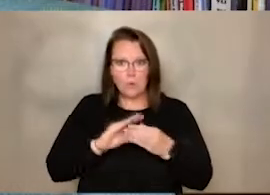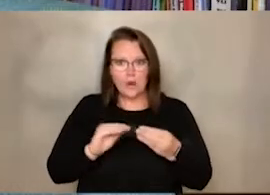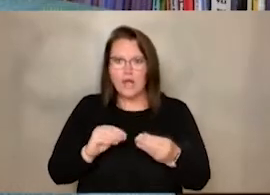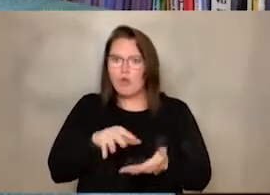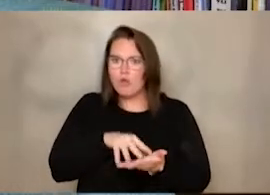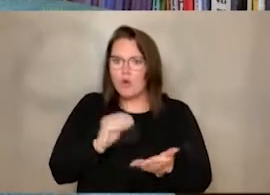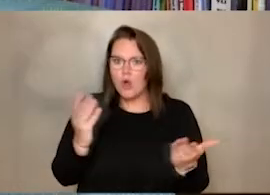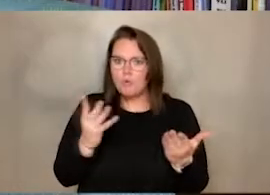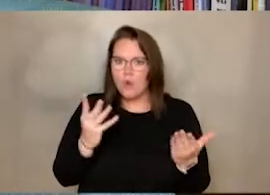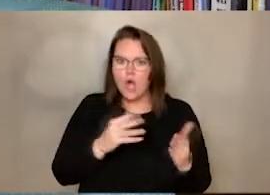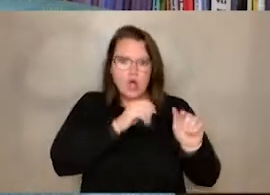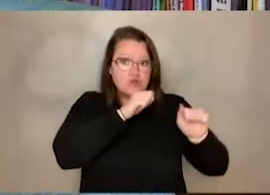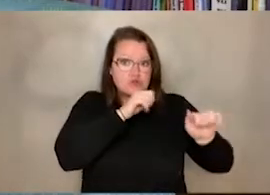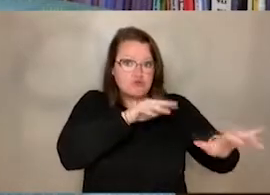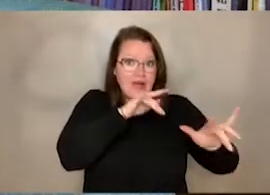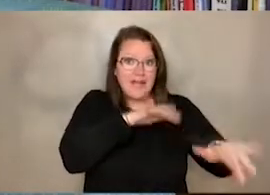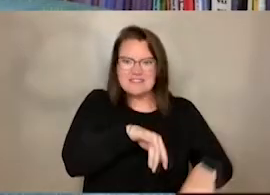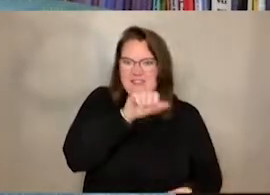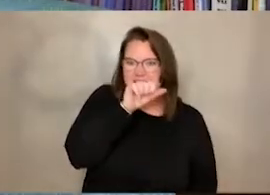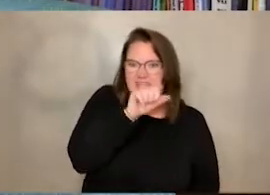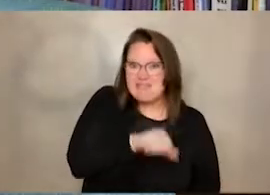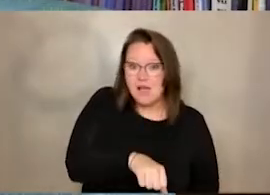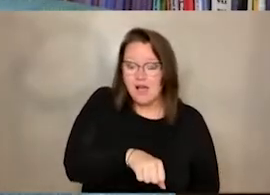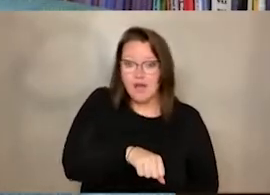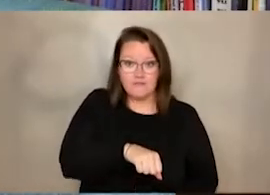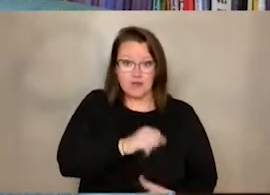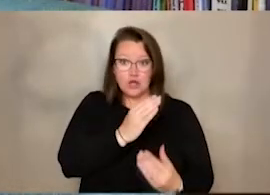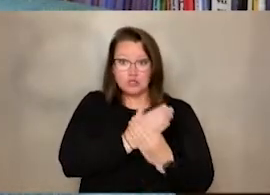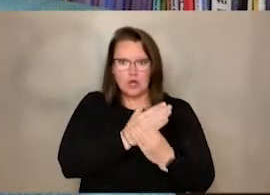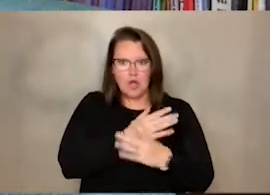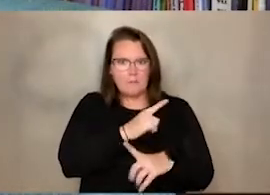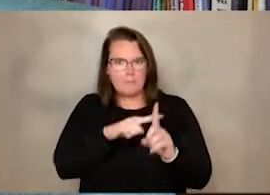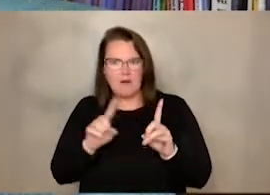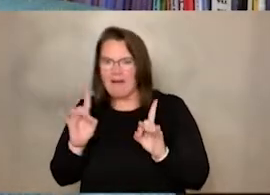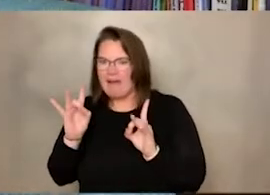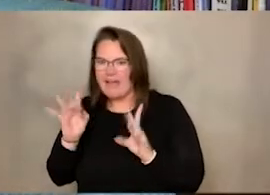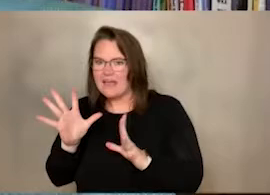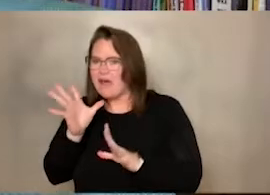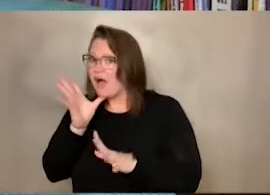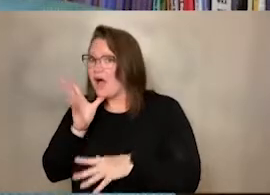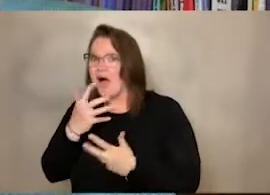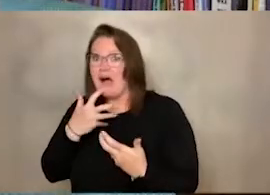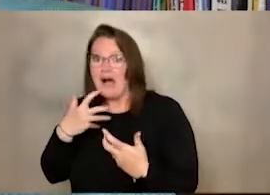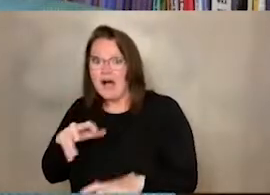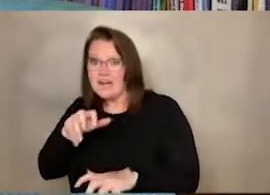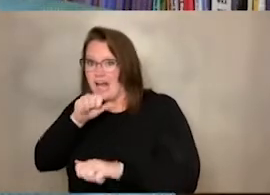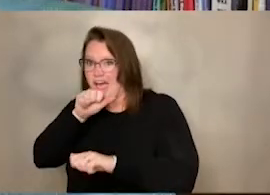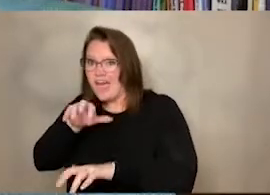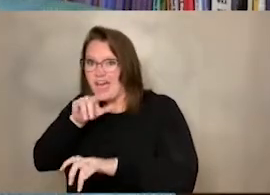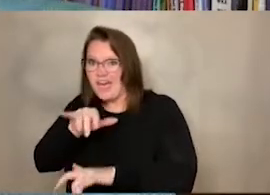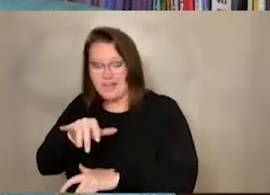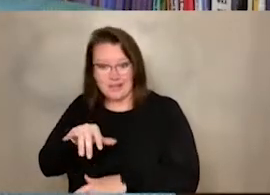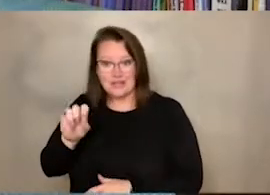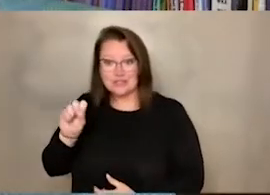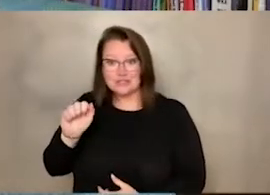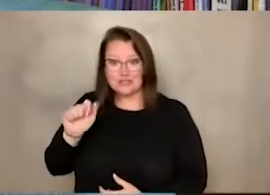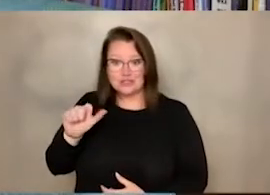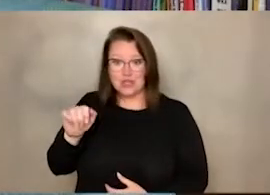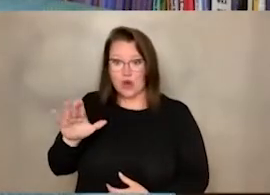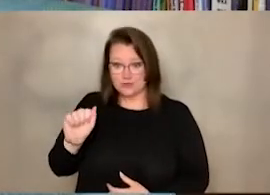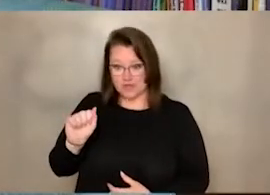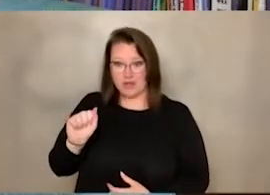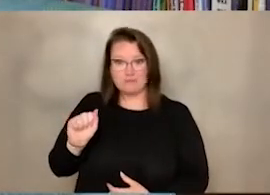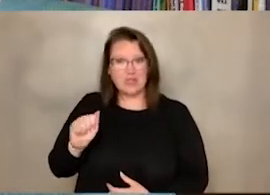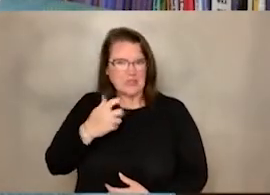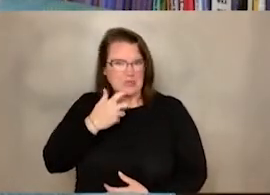but they hate spicy salsa, just doesn't agree with their tummies. So this inspired me today to read the book, Dragons